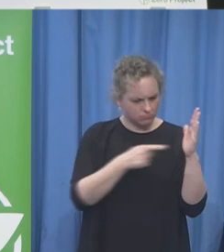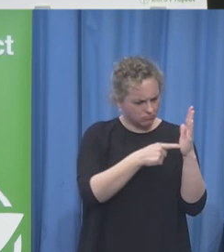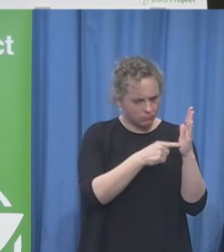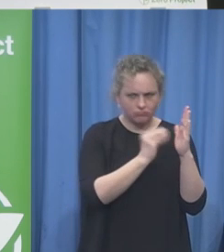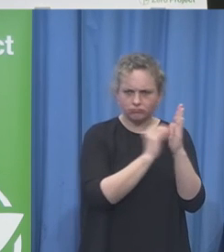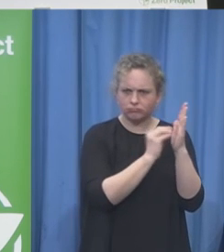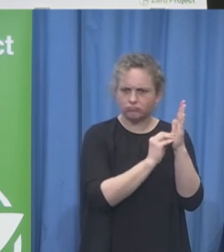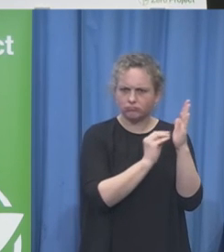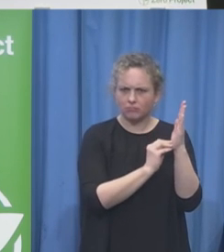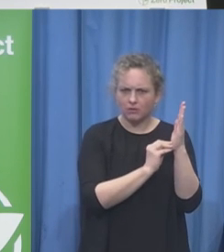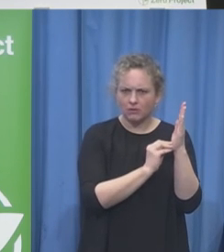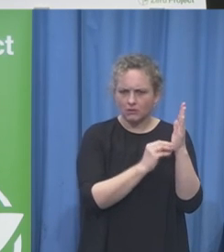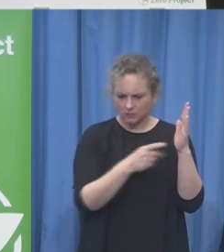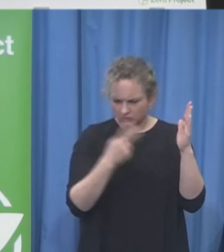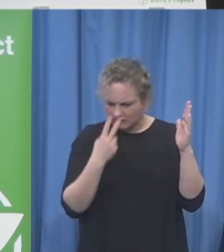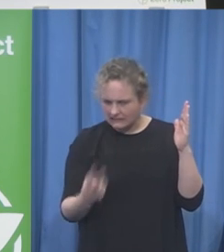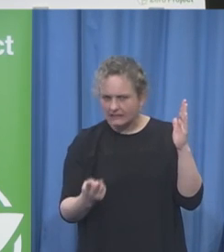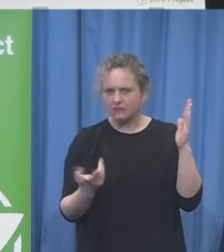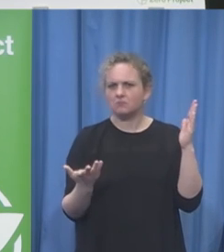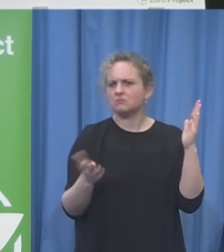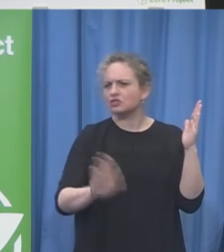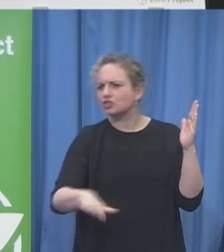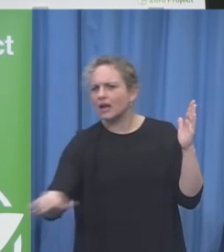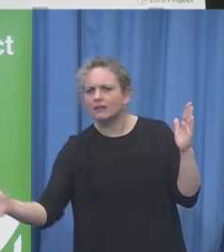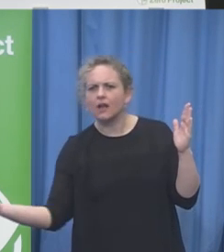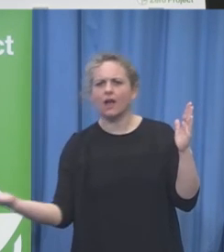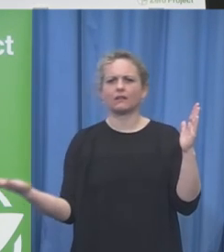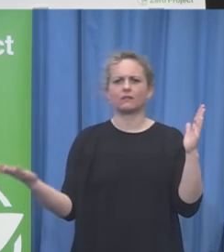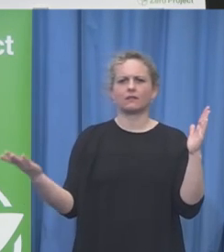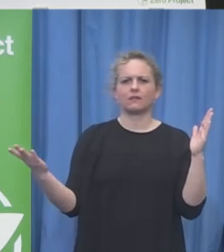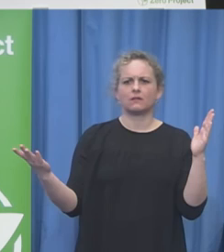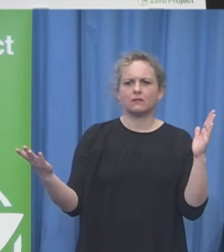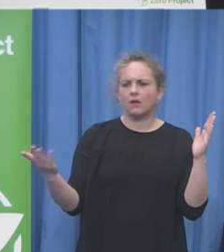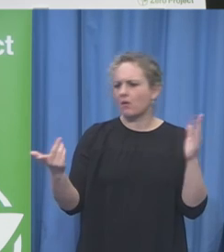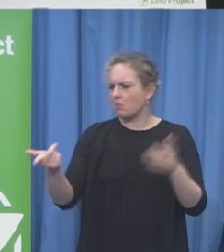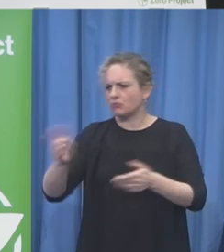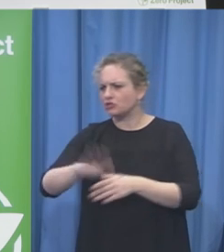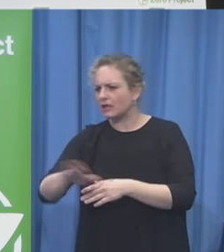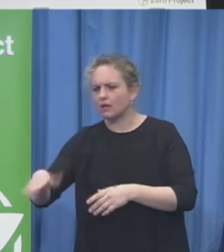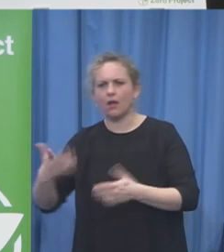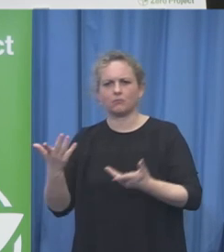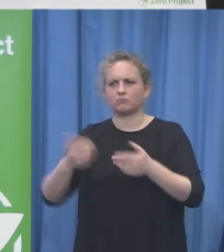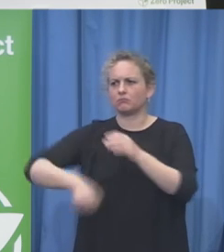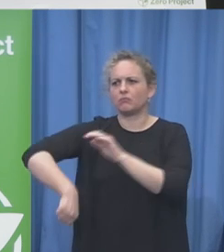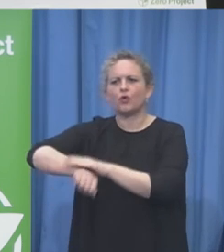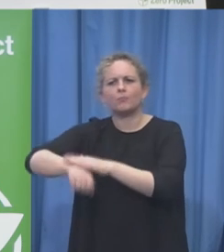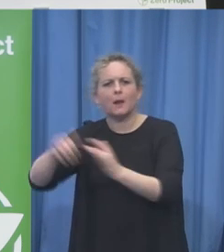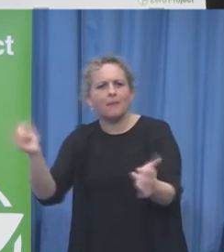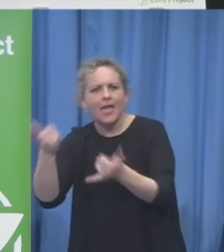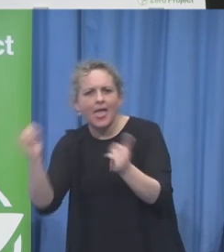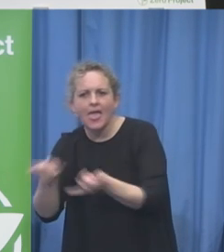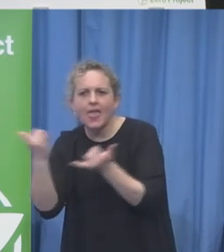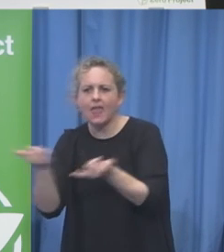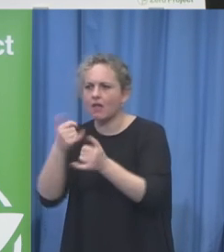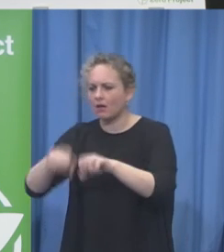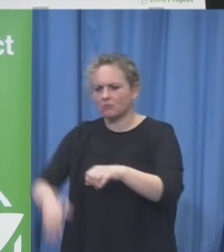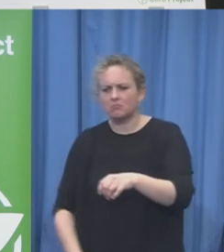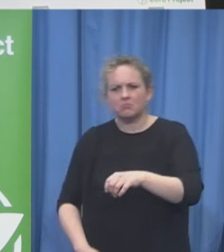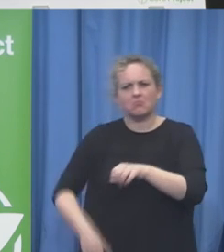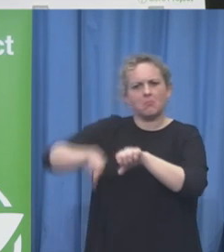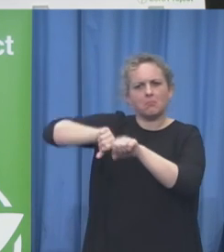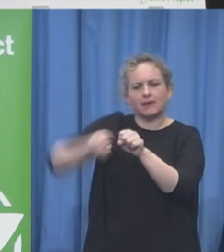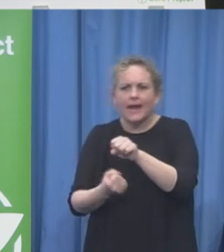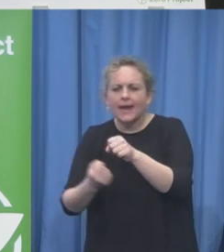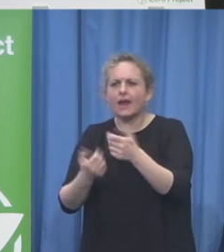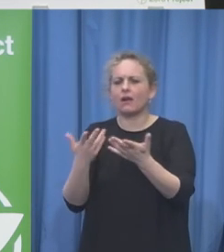leg playing soccer and who is no longer able to go to school. The result is that he will never have a job